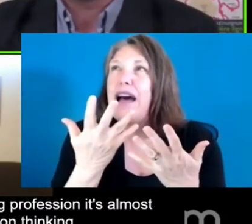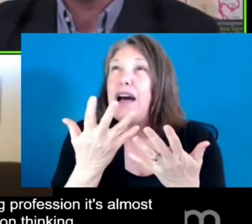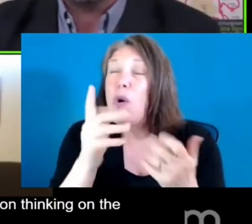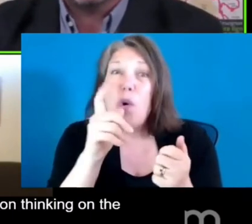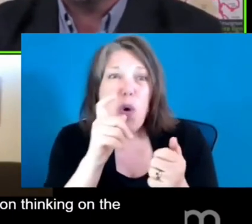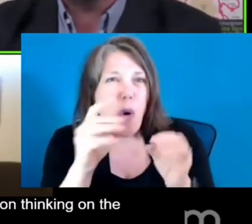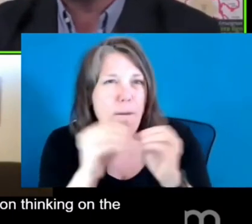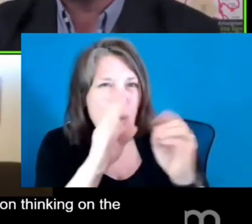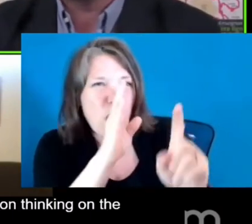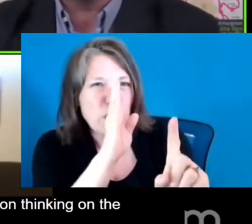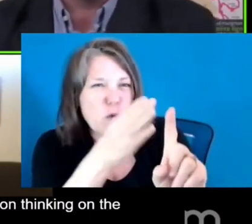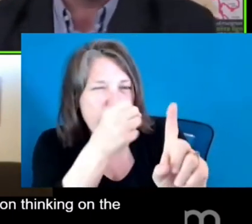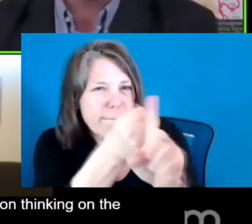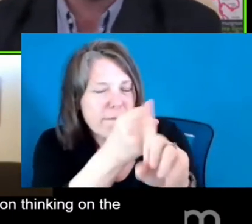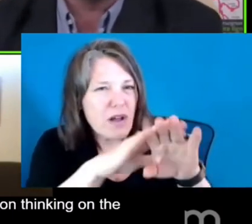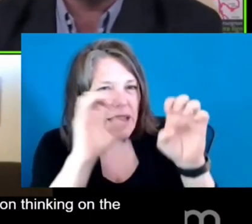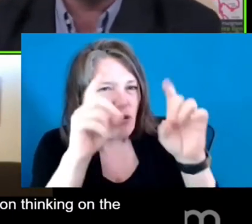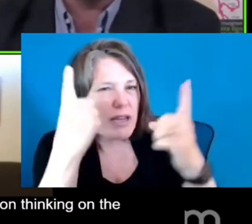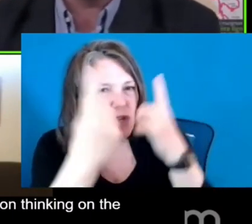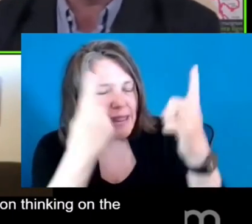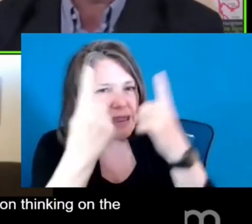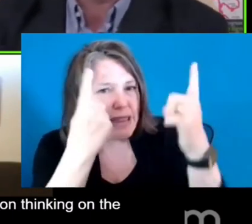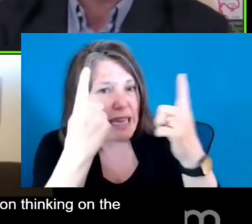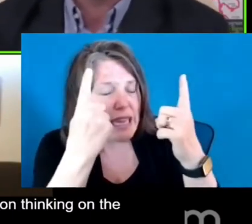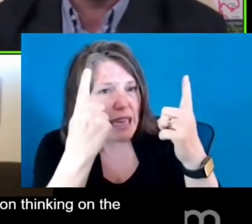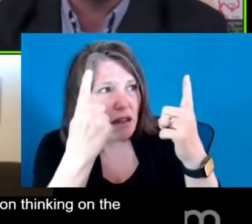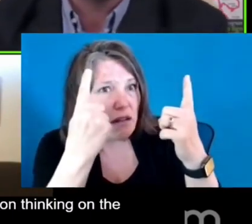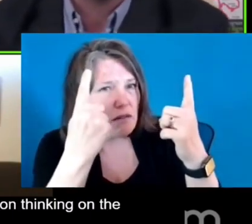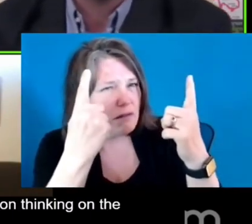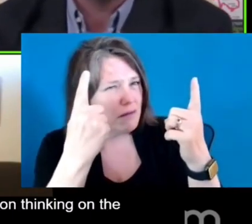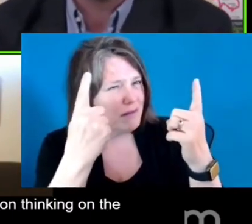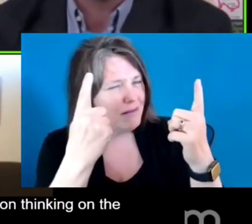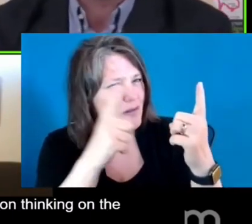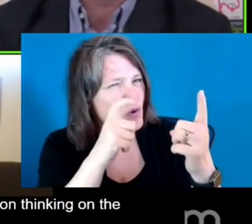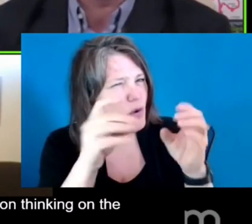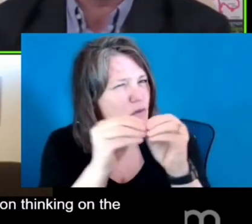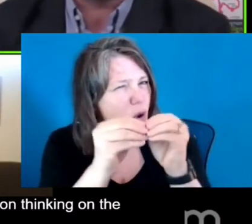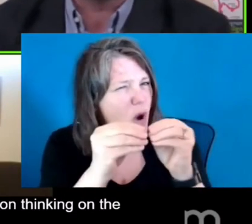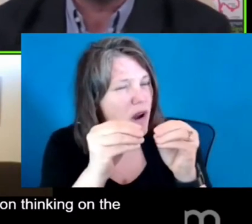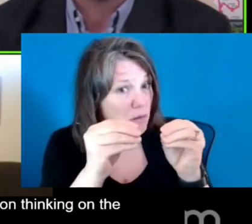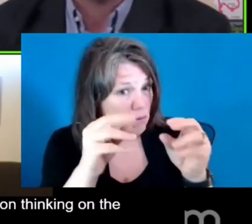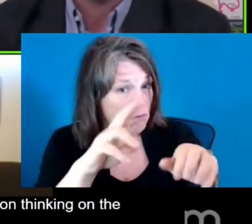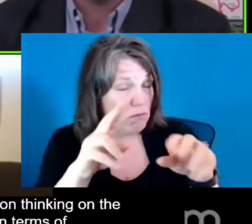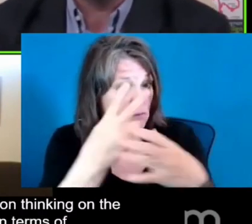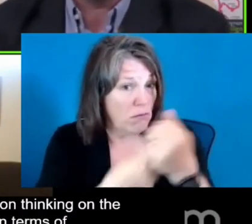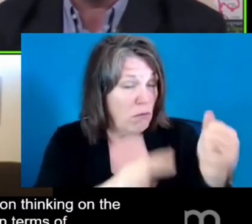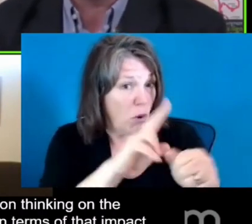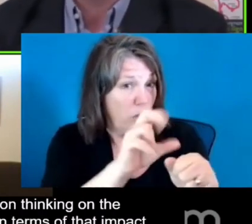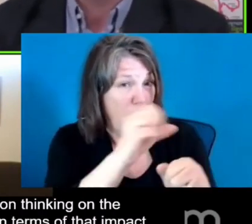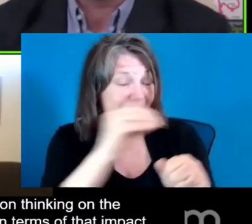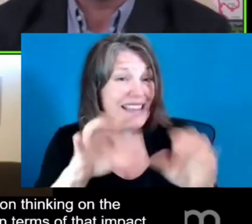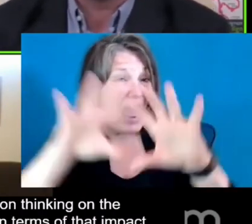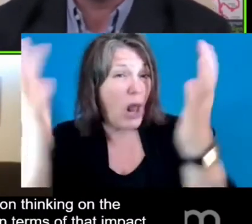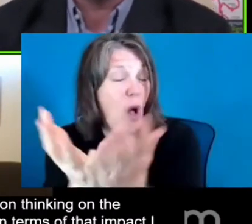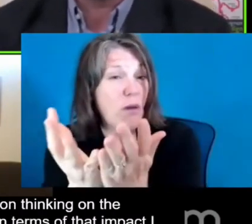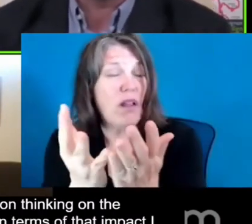both nationally and globally. And someone who's more humble in terms of that impact. I